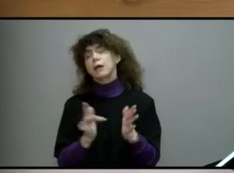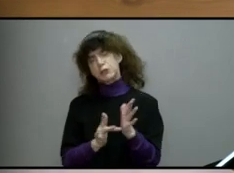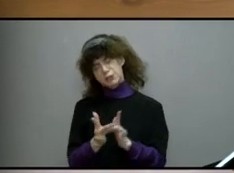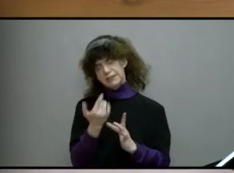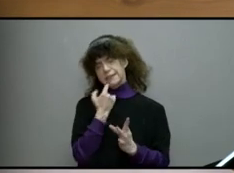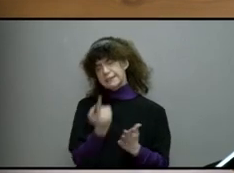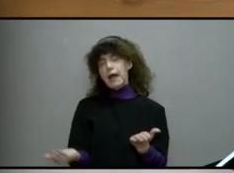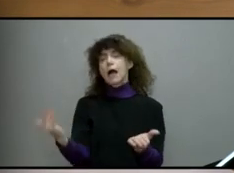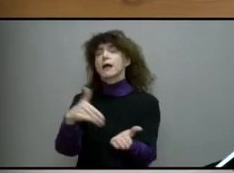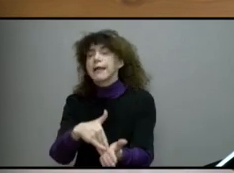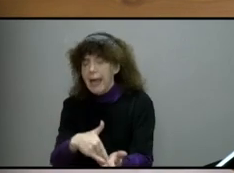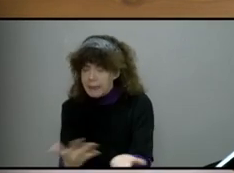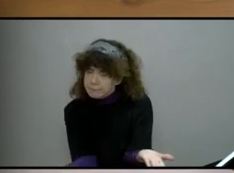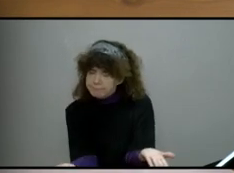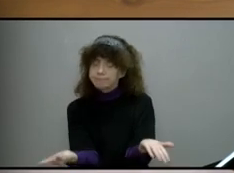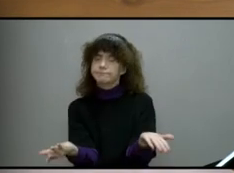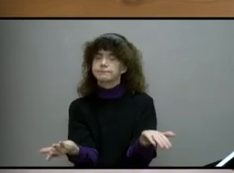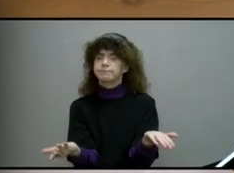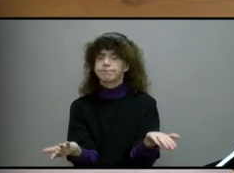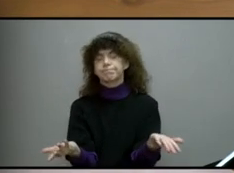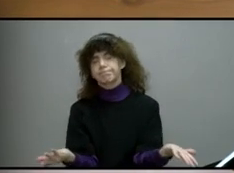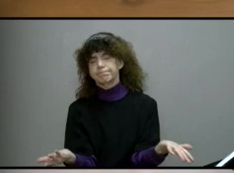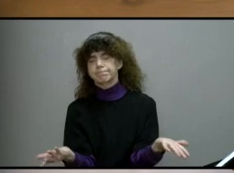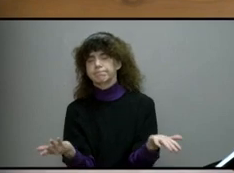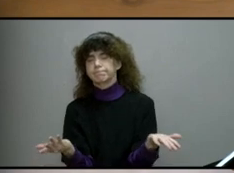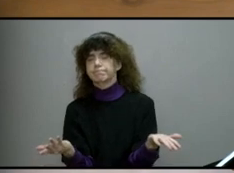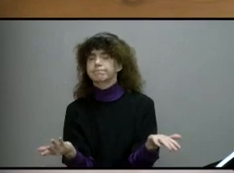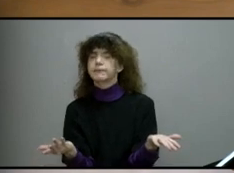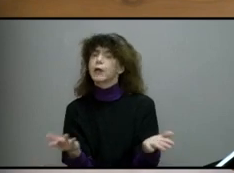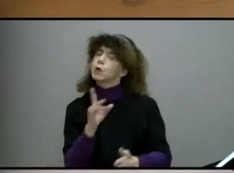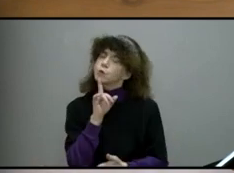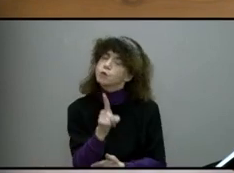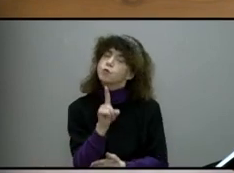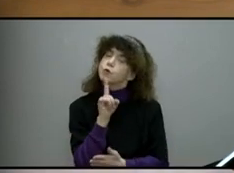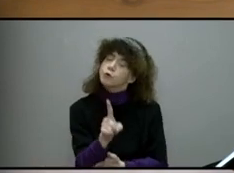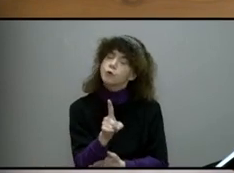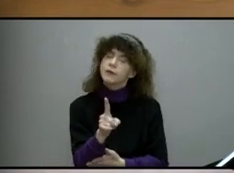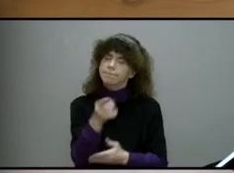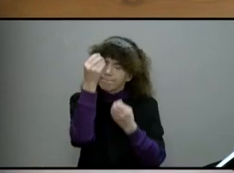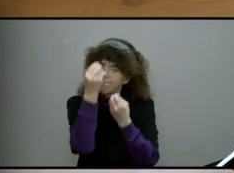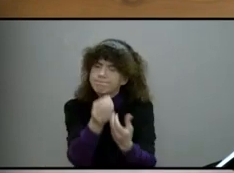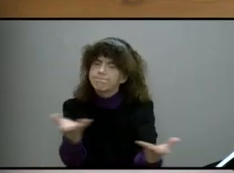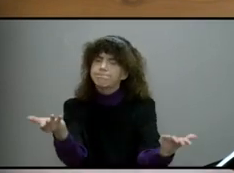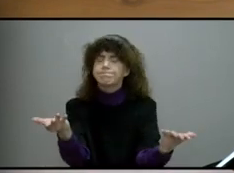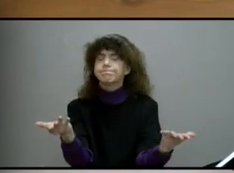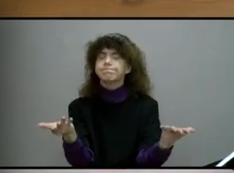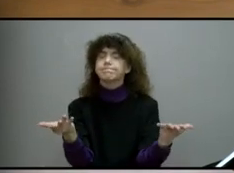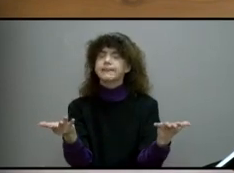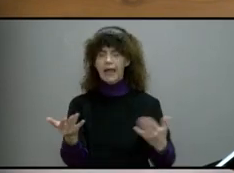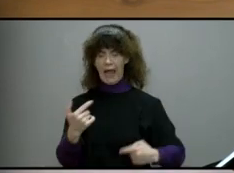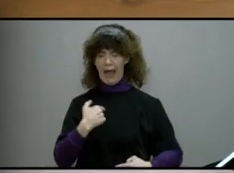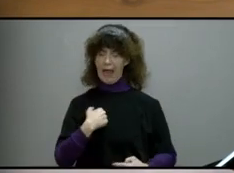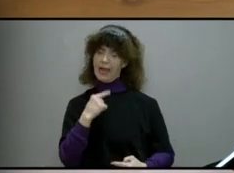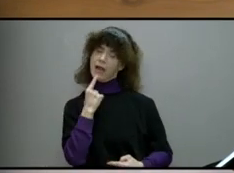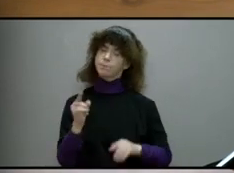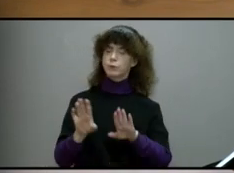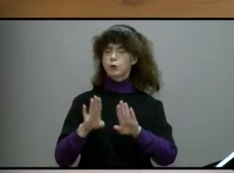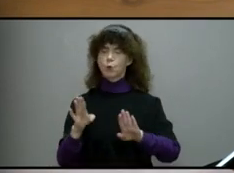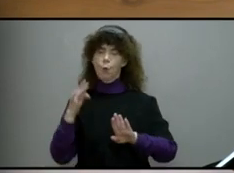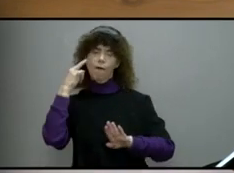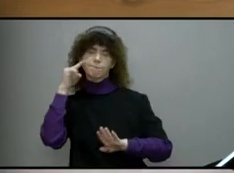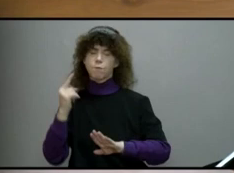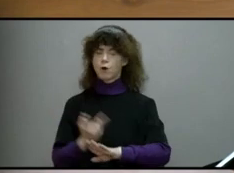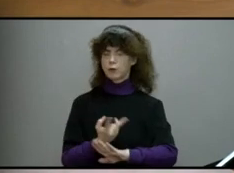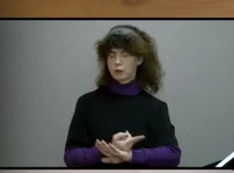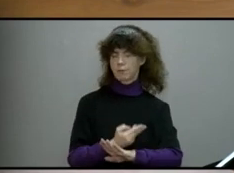So Jesus again said to them, Truly, truly, I say to you, I am the door of the sheep.